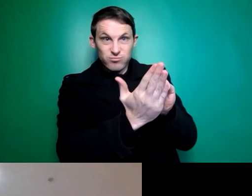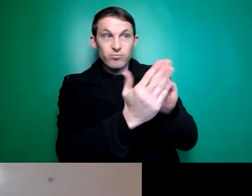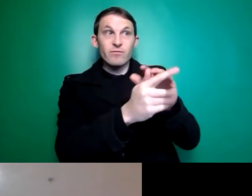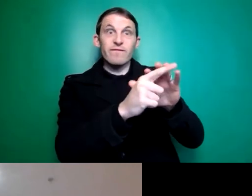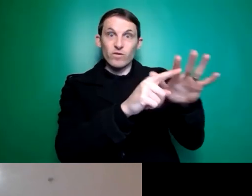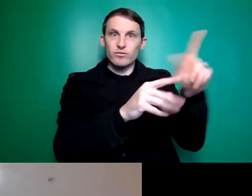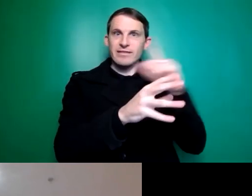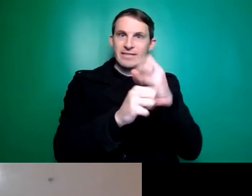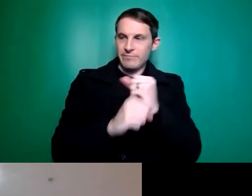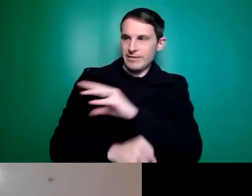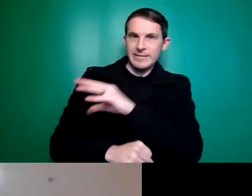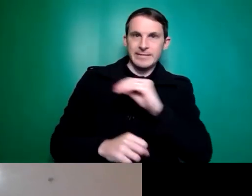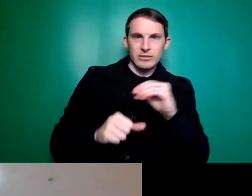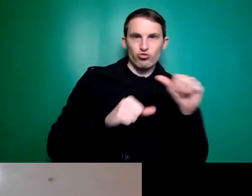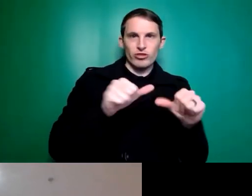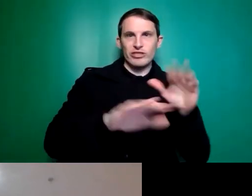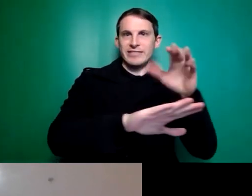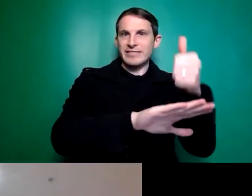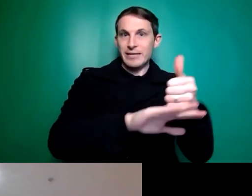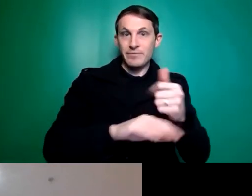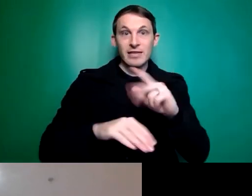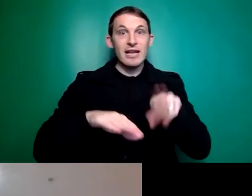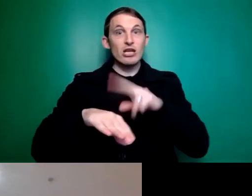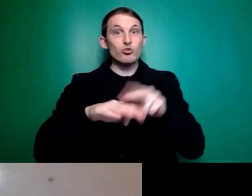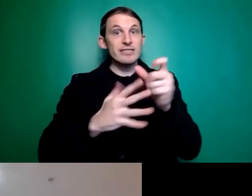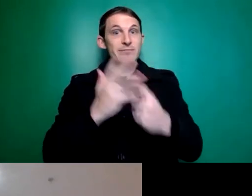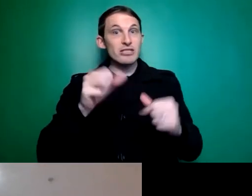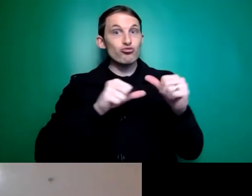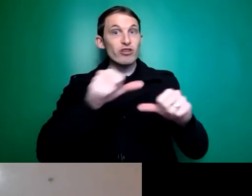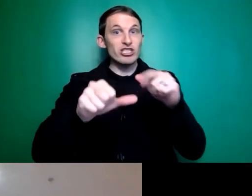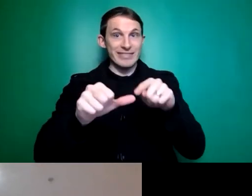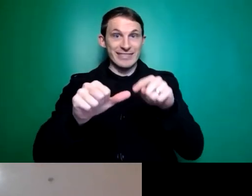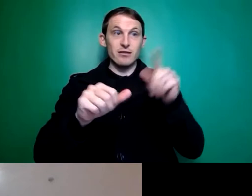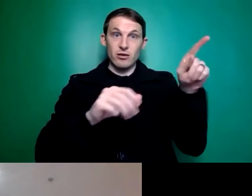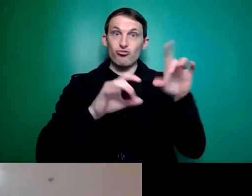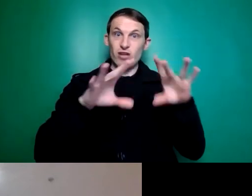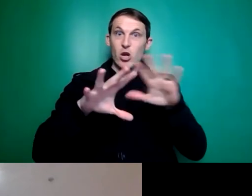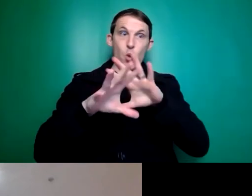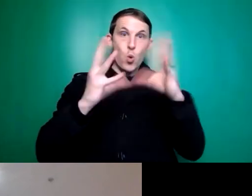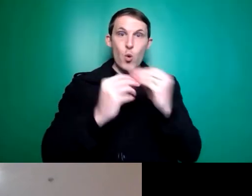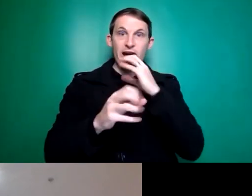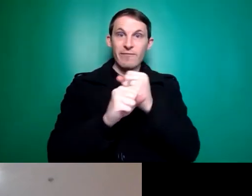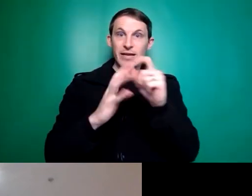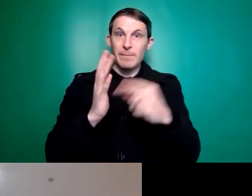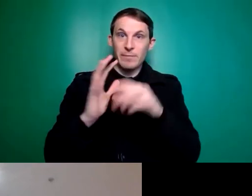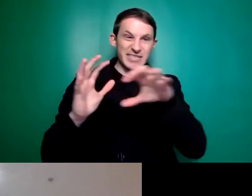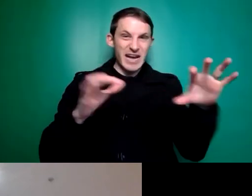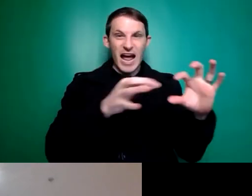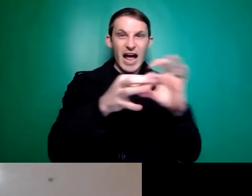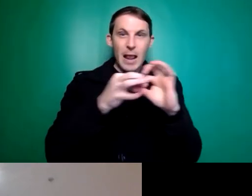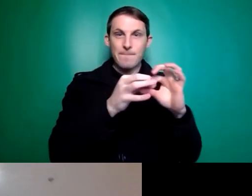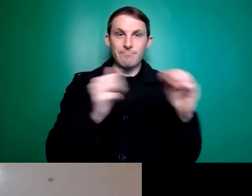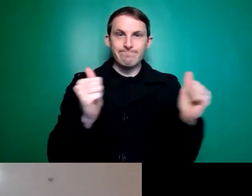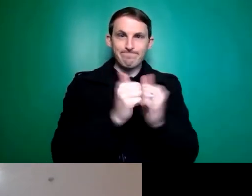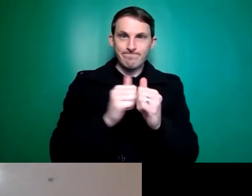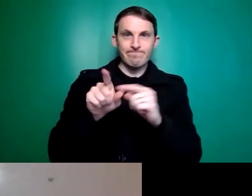goal. The national disability strategy is Australia's whole of government plan for upholding, promoting and protecting the rights of people with